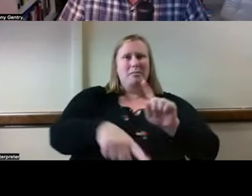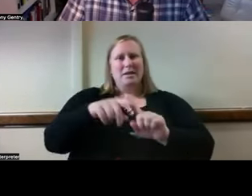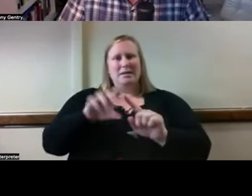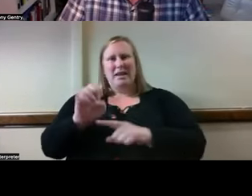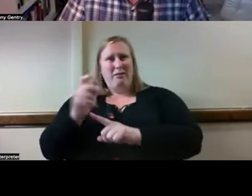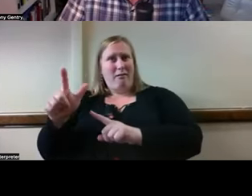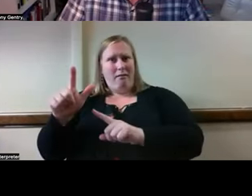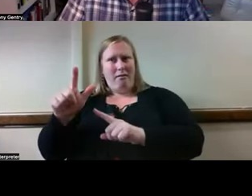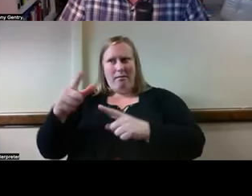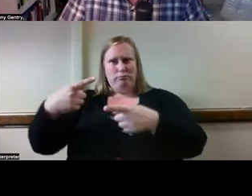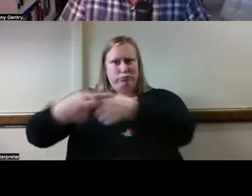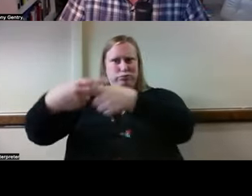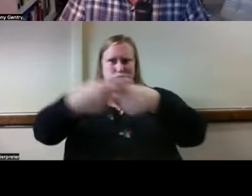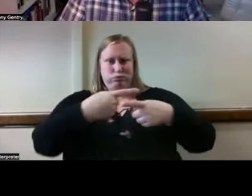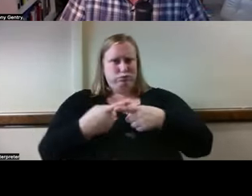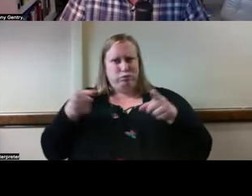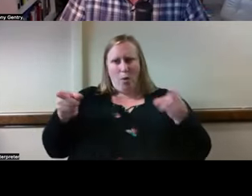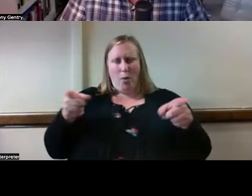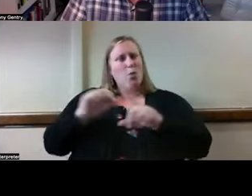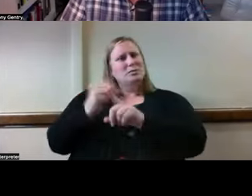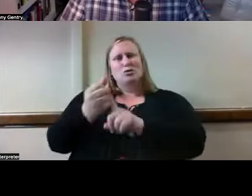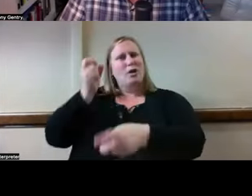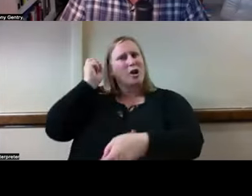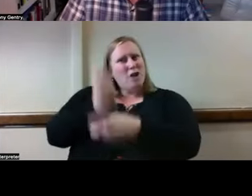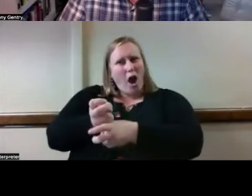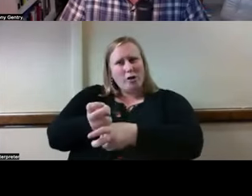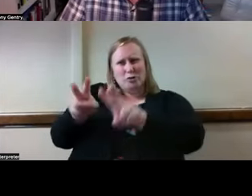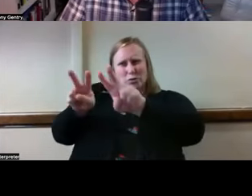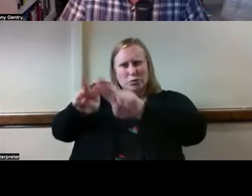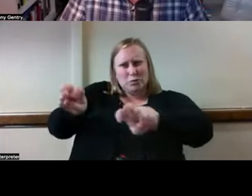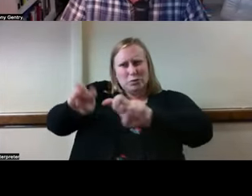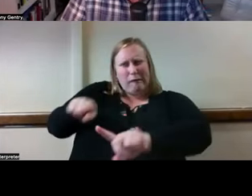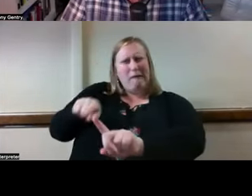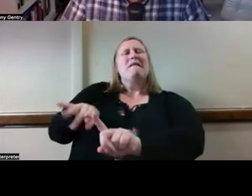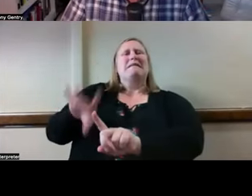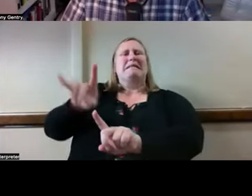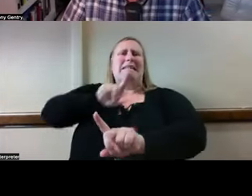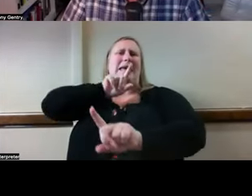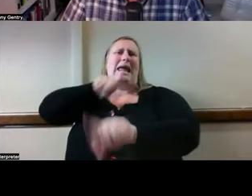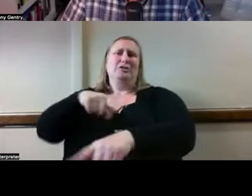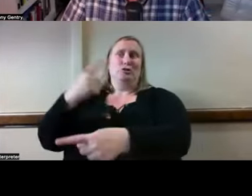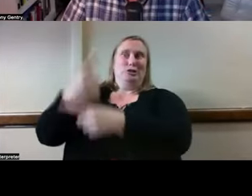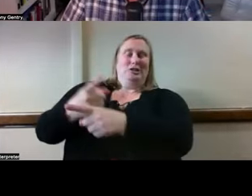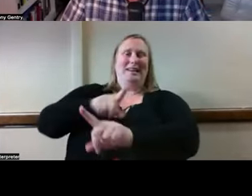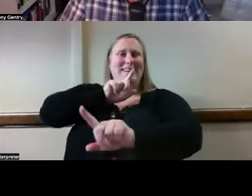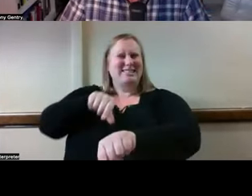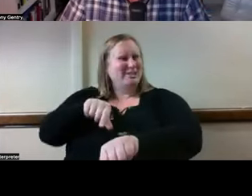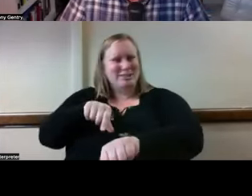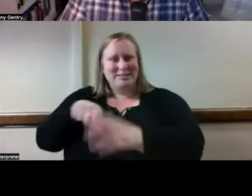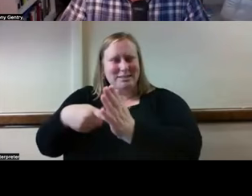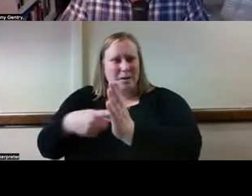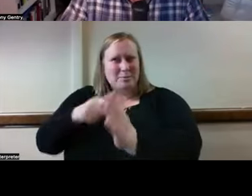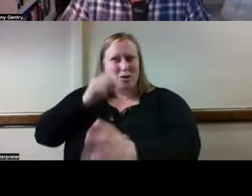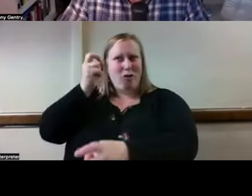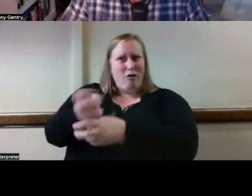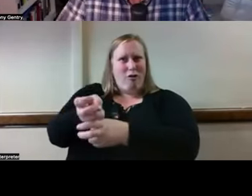And these are situations that are much harder to tease out and come up with an answer with than may be shown